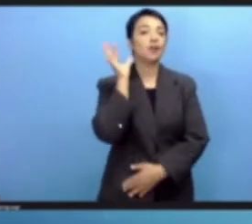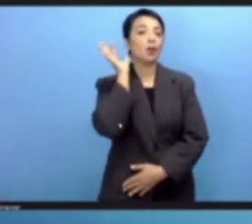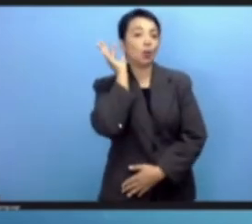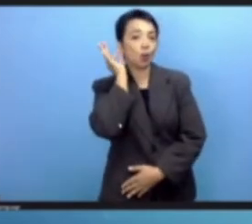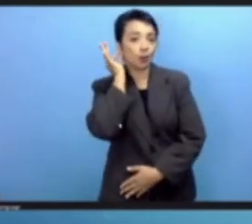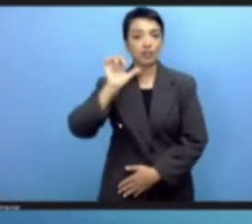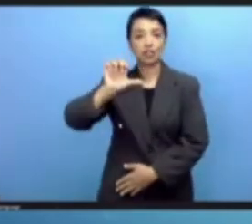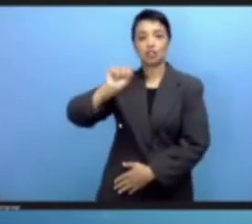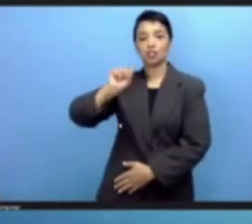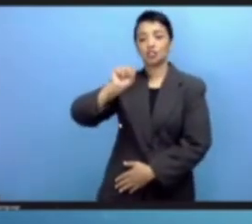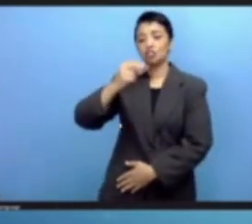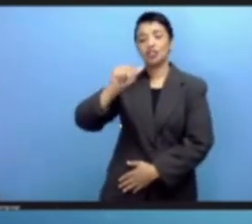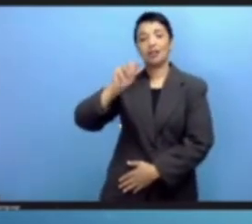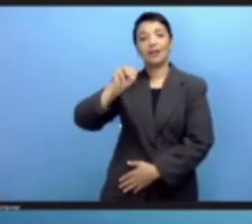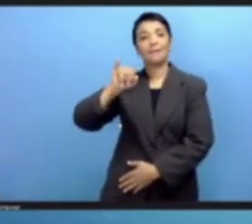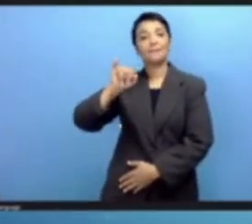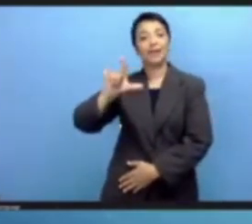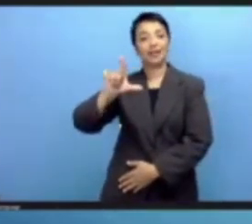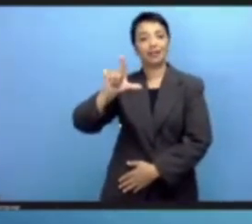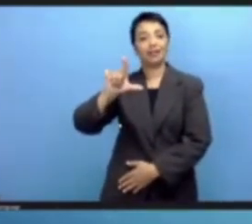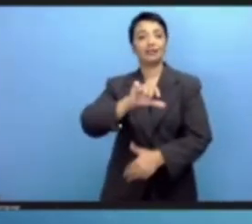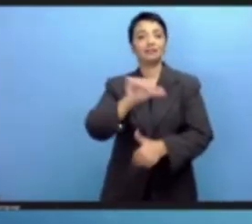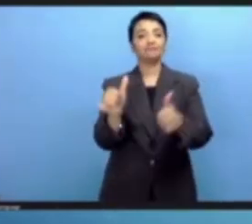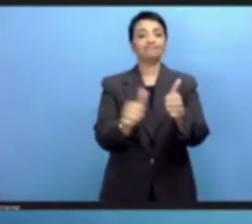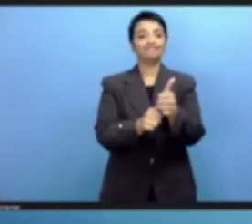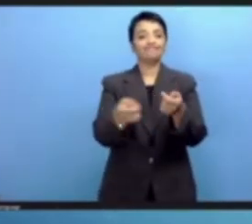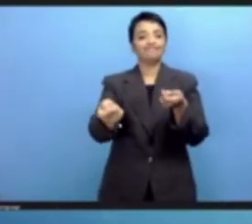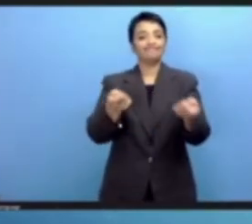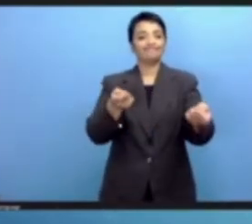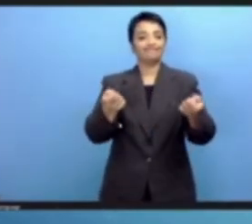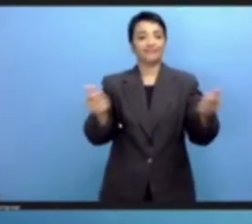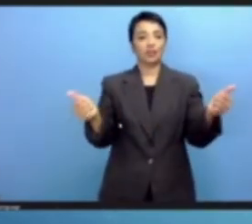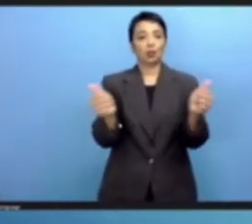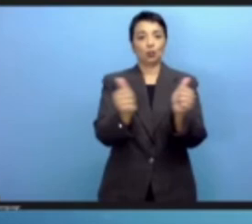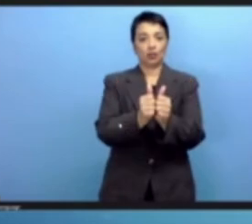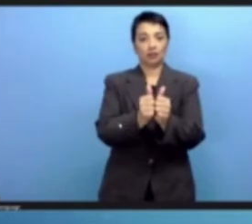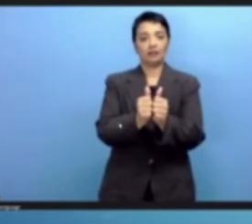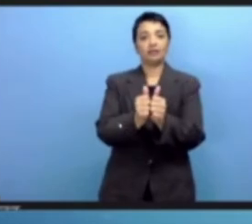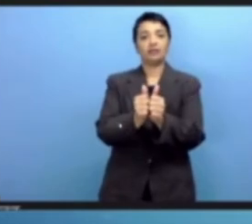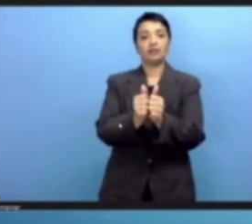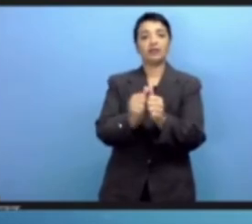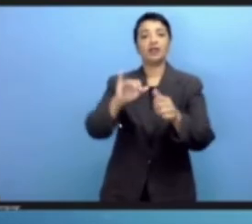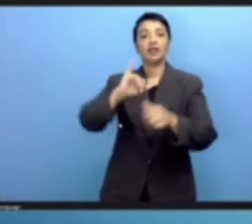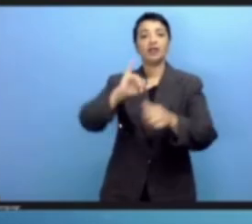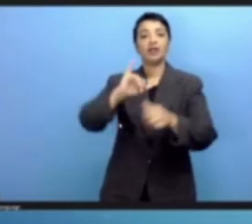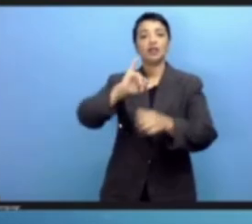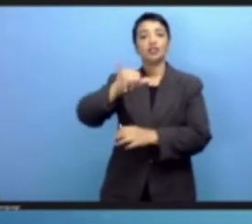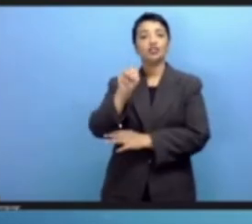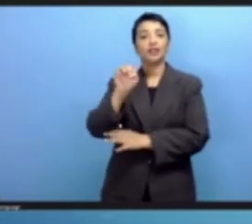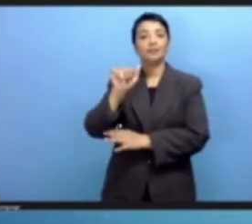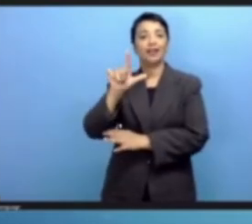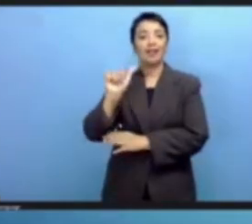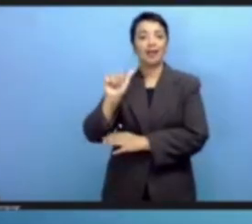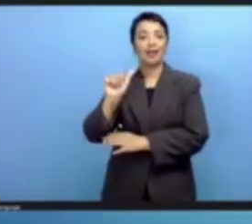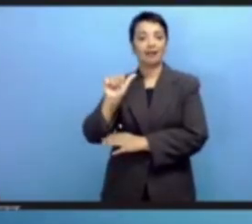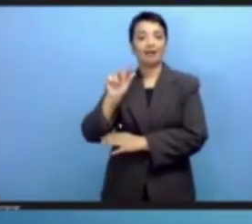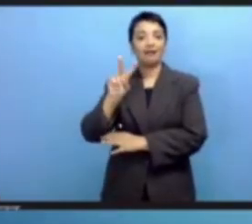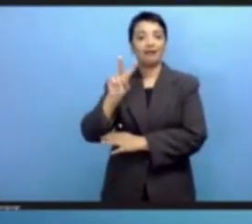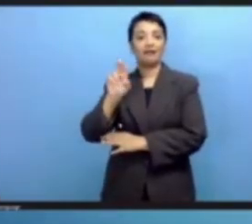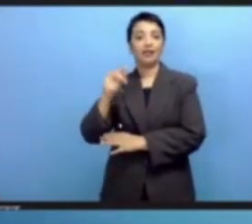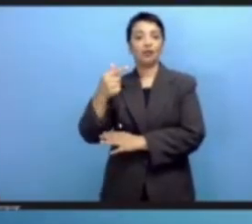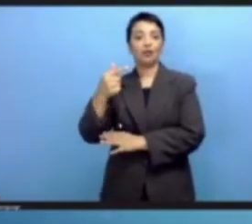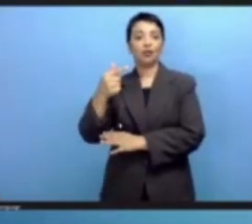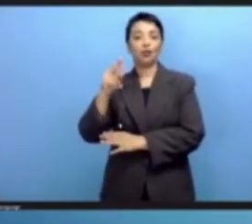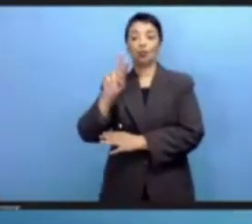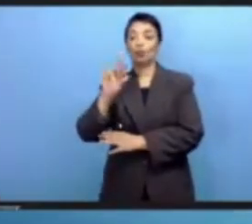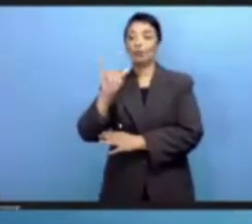Benchurini, co-executive director of Directors Digitalis. I hope you said that right. Thank you.